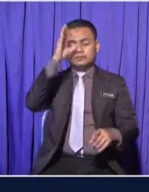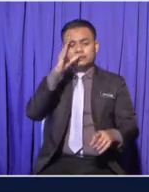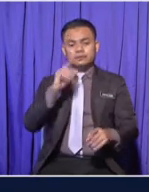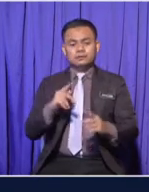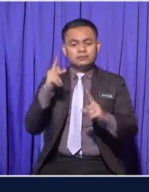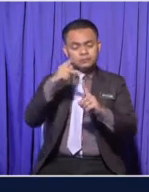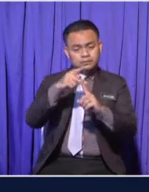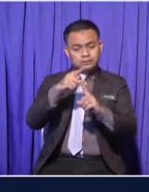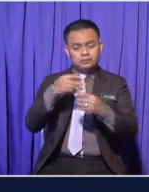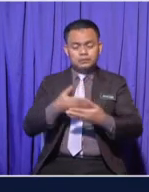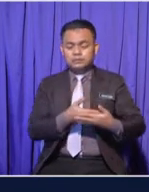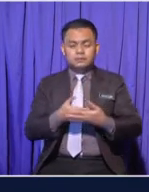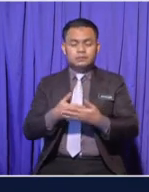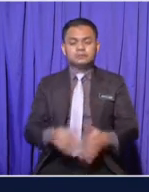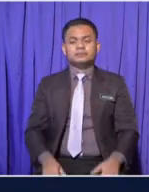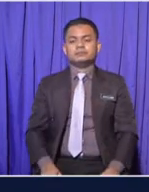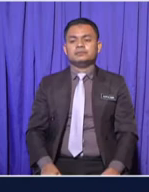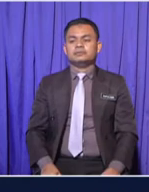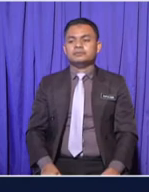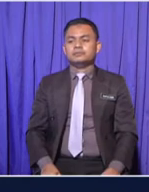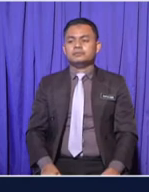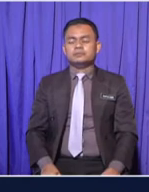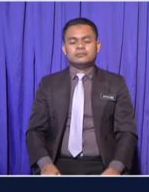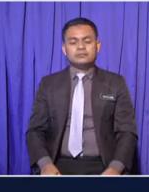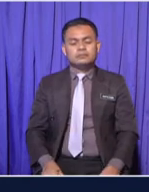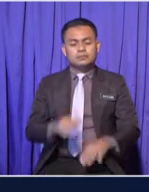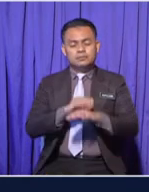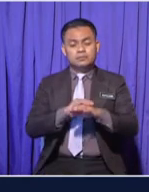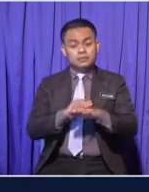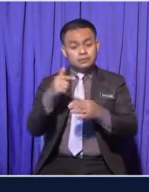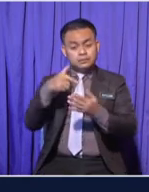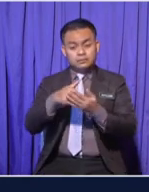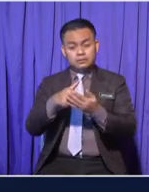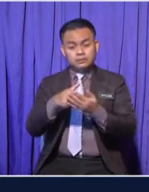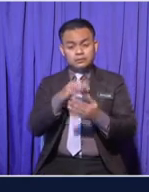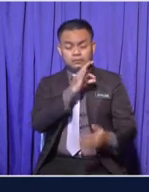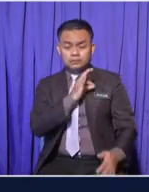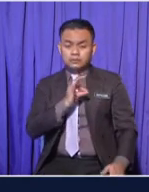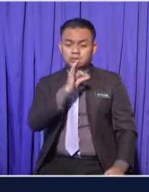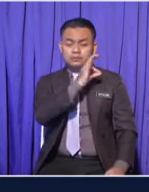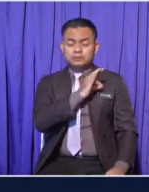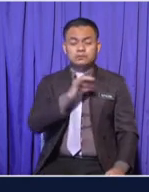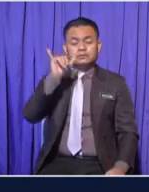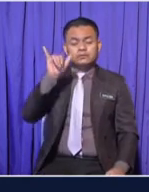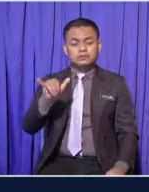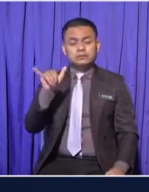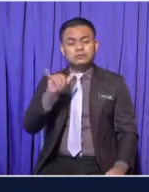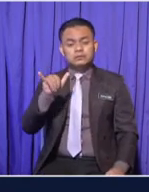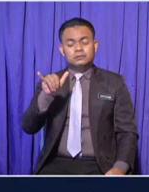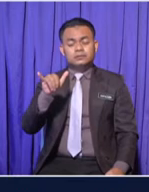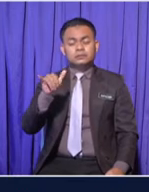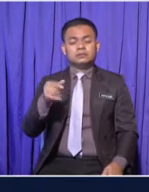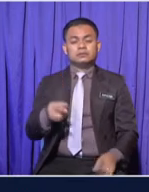They are also Many more similar characteristics That are passed down